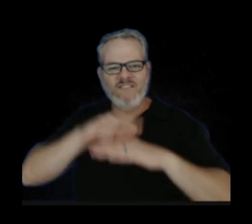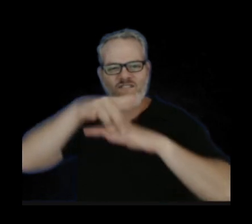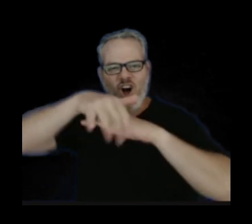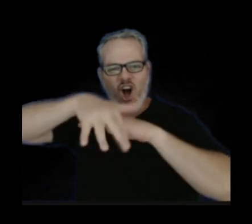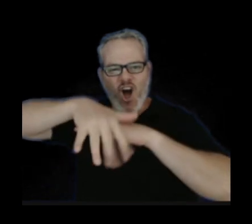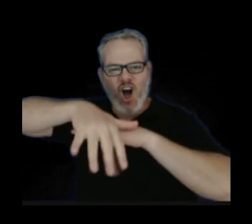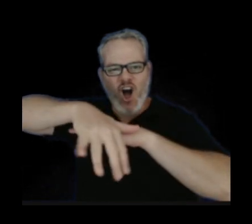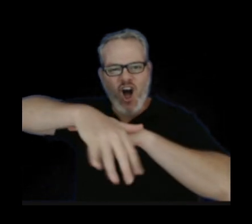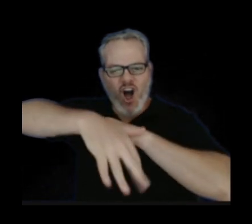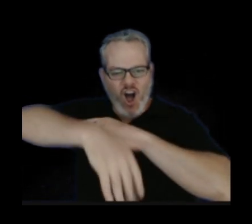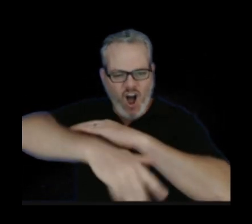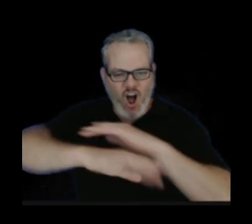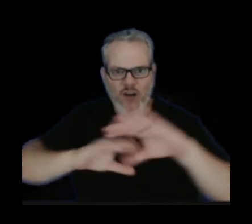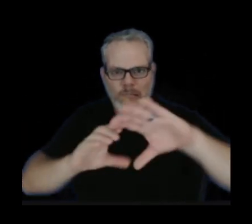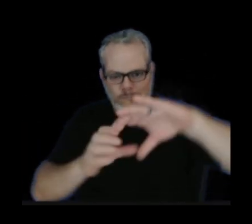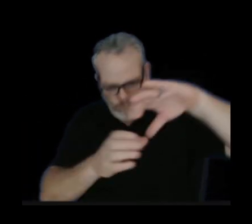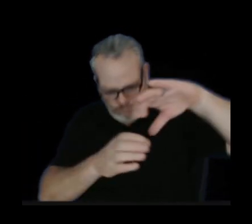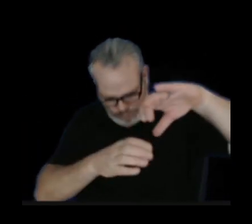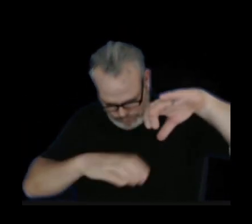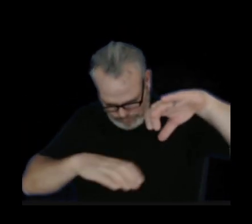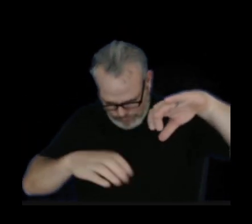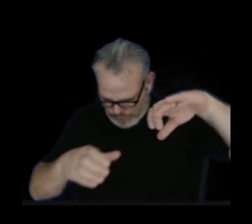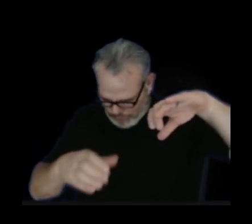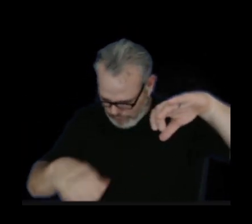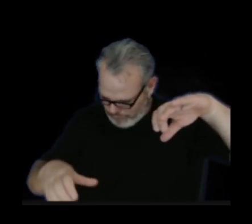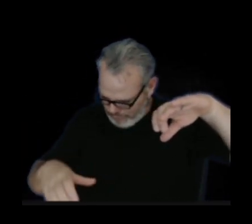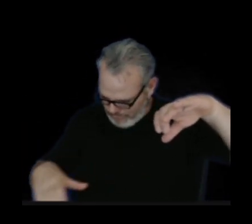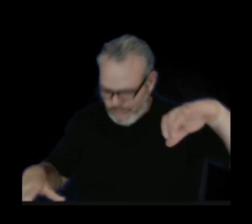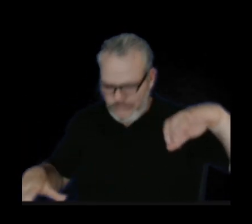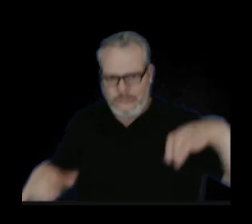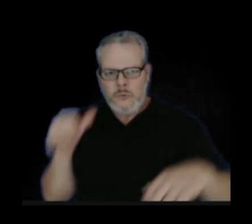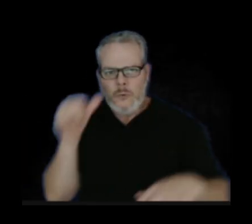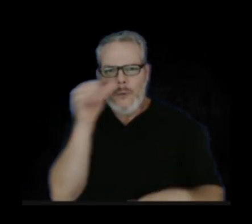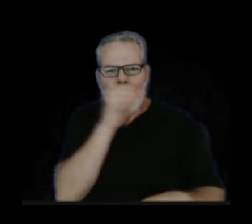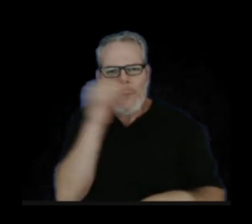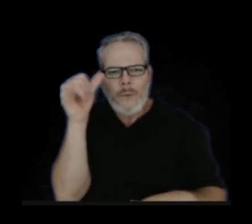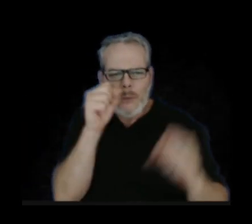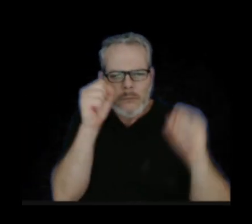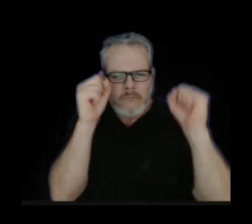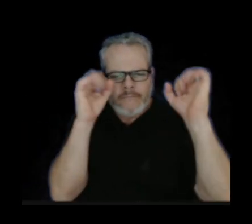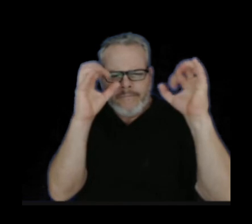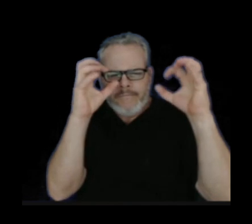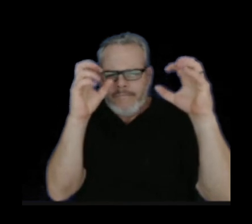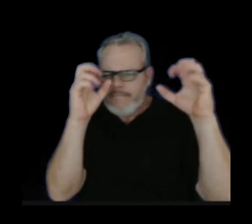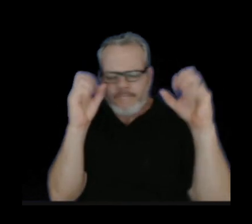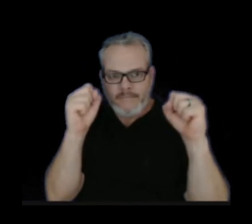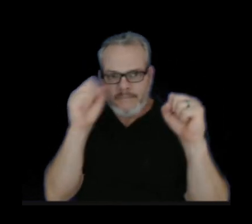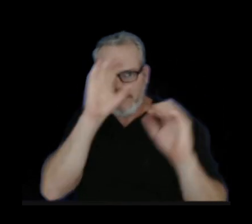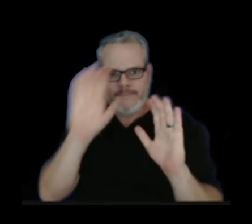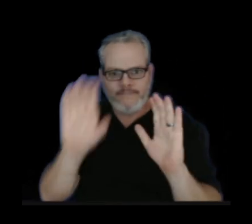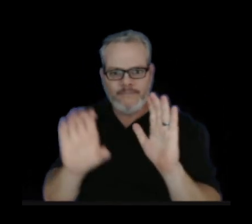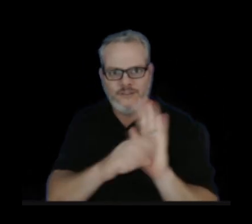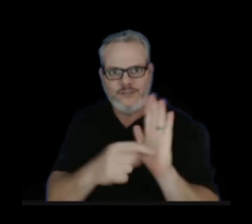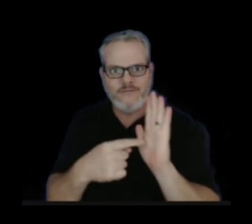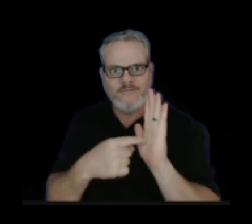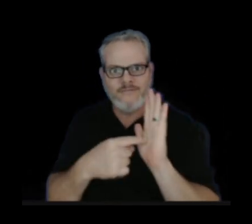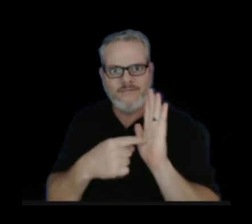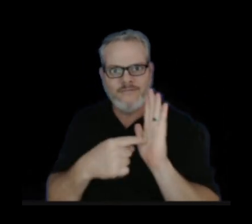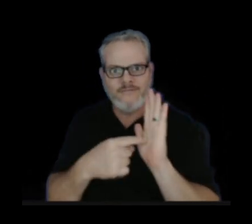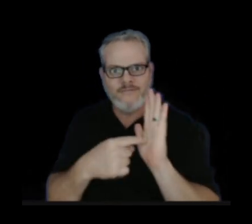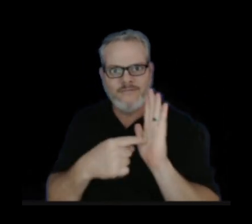the lower pit there. Pretty spectacular and dramatic imagery coming out from this phase, this fourth phase of eruption,